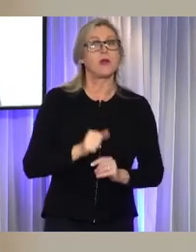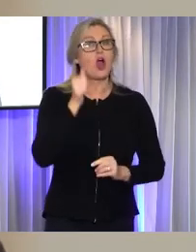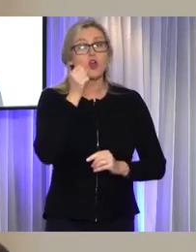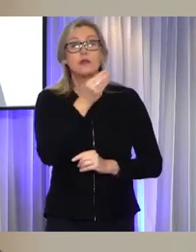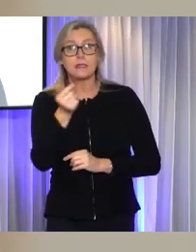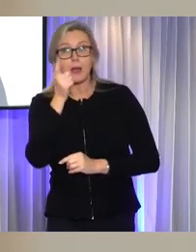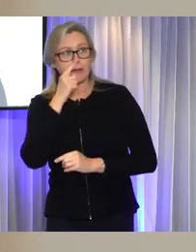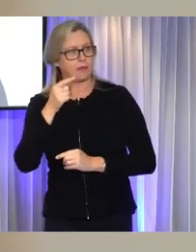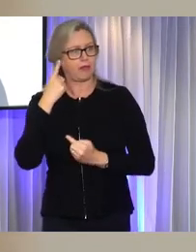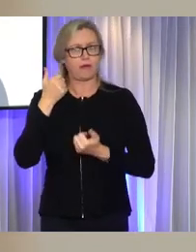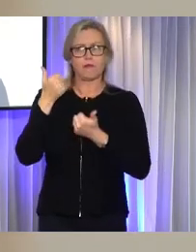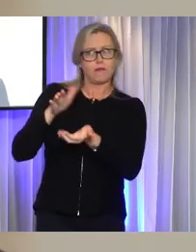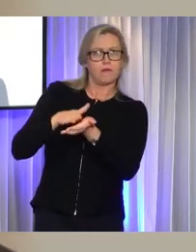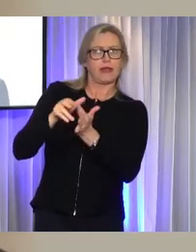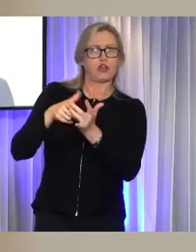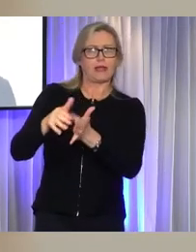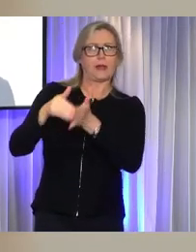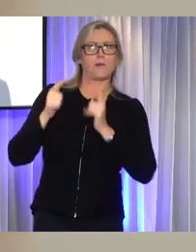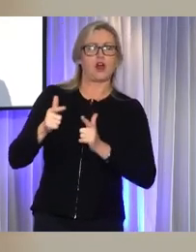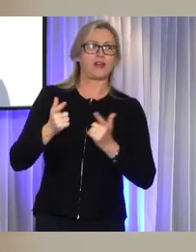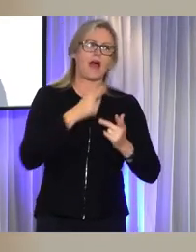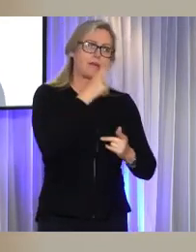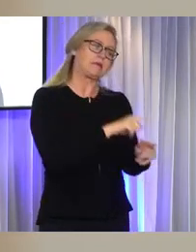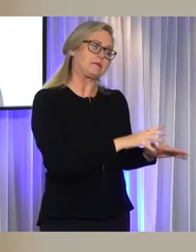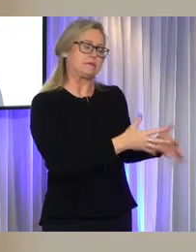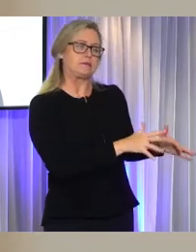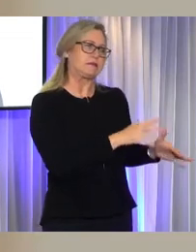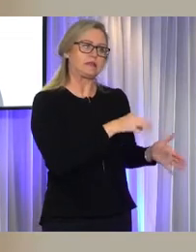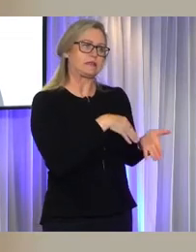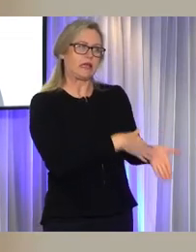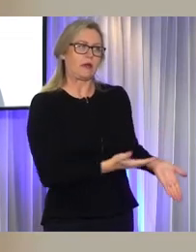people, not so well. We just simply want to ensure no one's left behind.